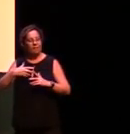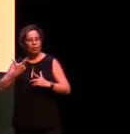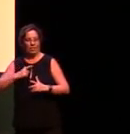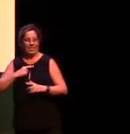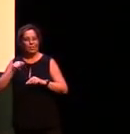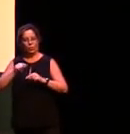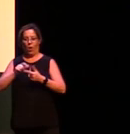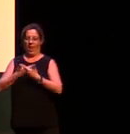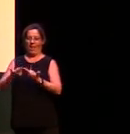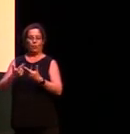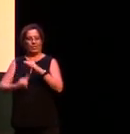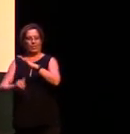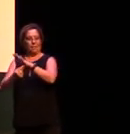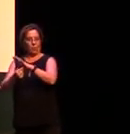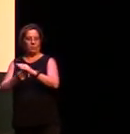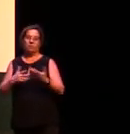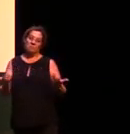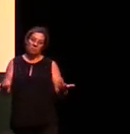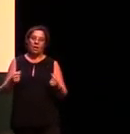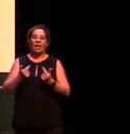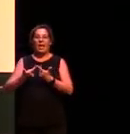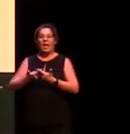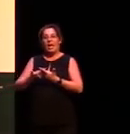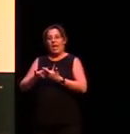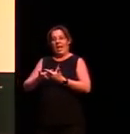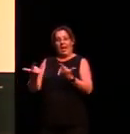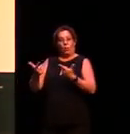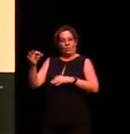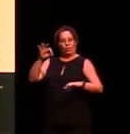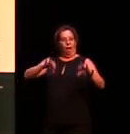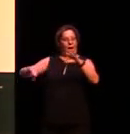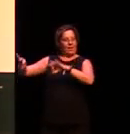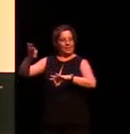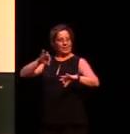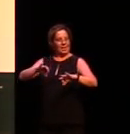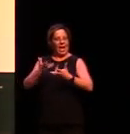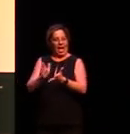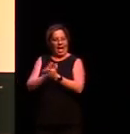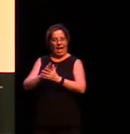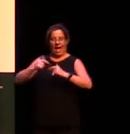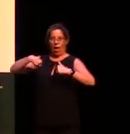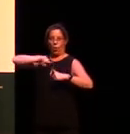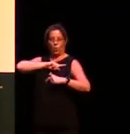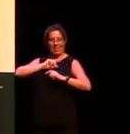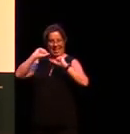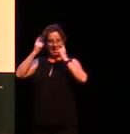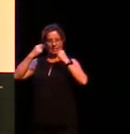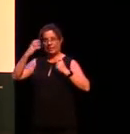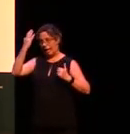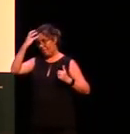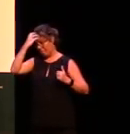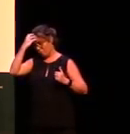and that's because these languages are crucially important to language science and our understanding of human cognition